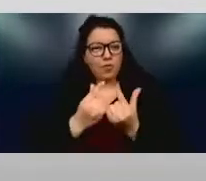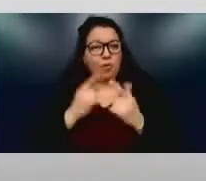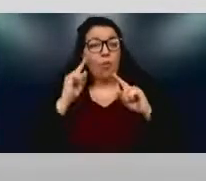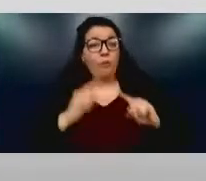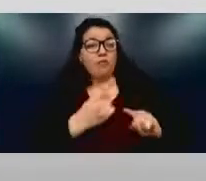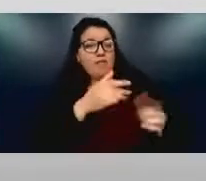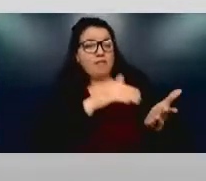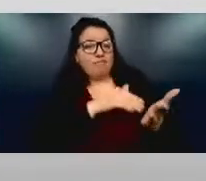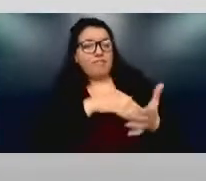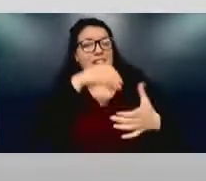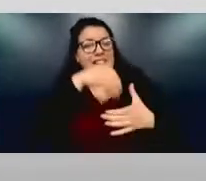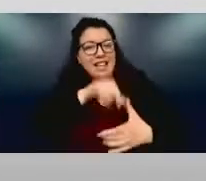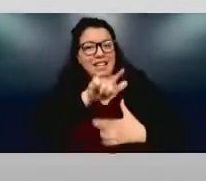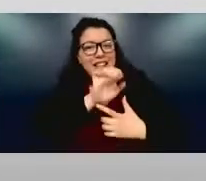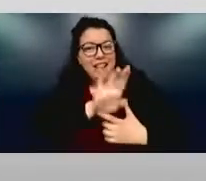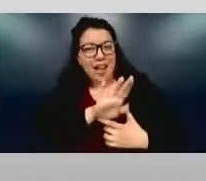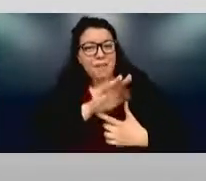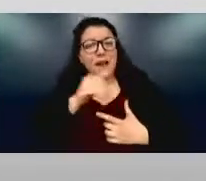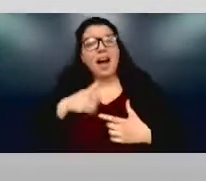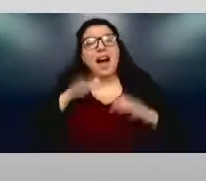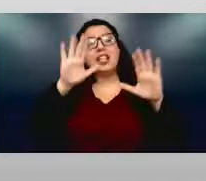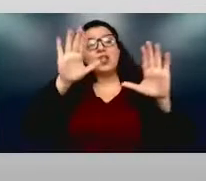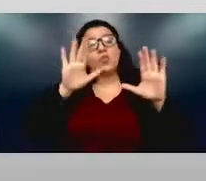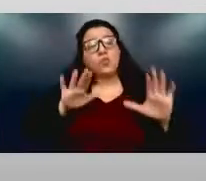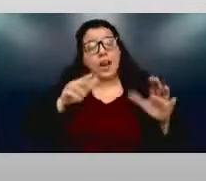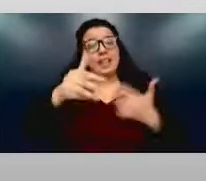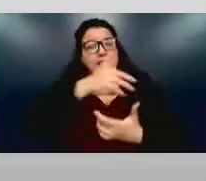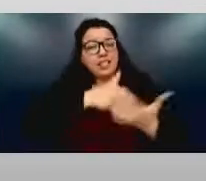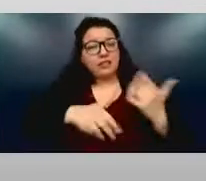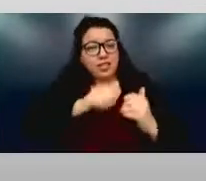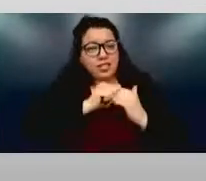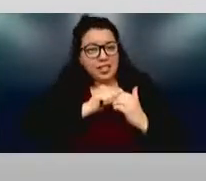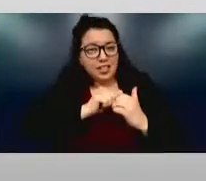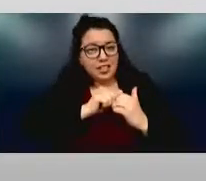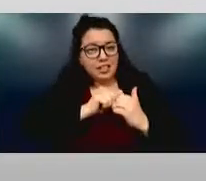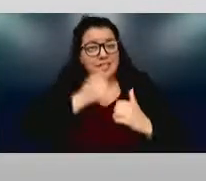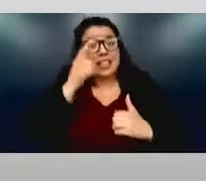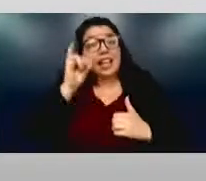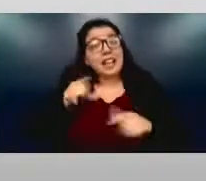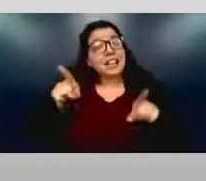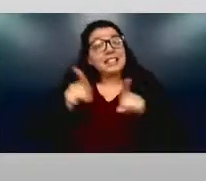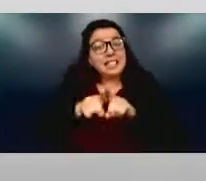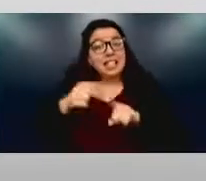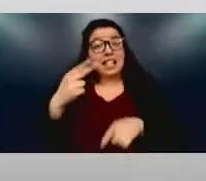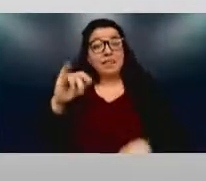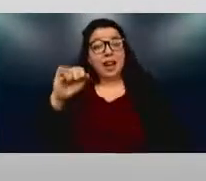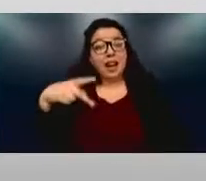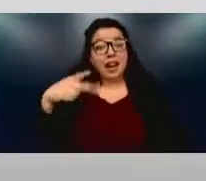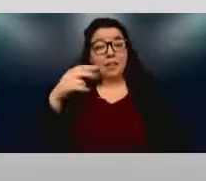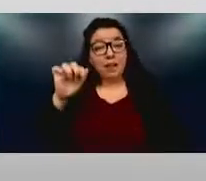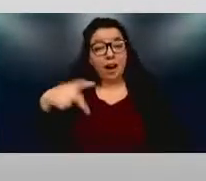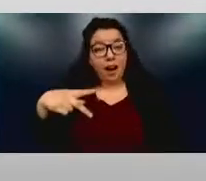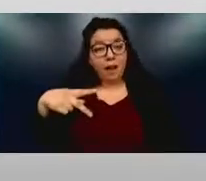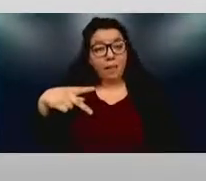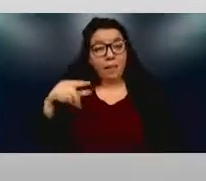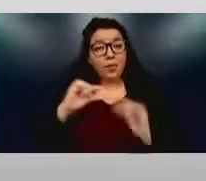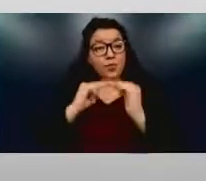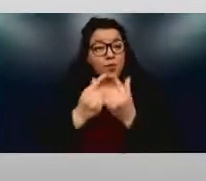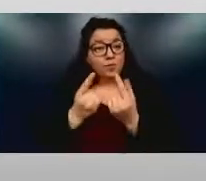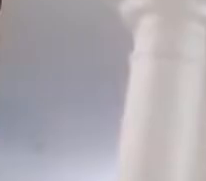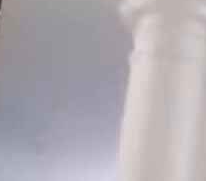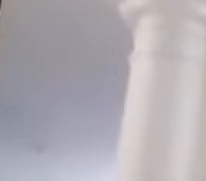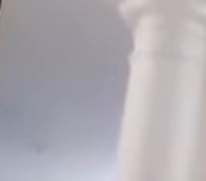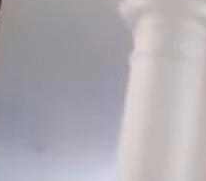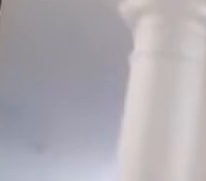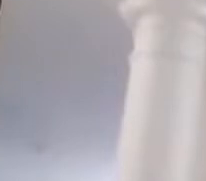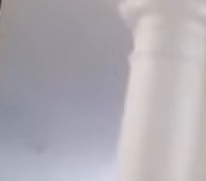a wonderful interaction between them. Also, that same hip hop group filled a theater in Pittsburgh